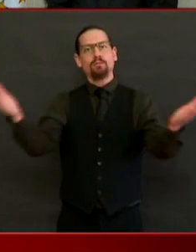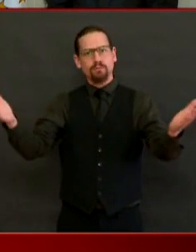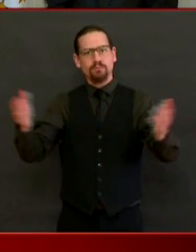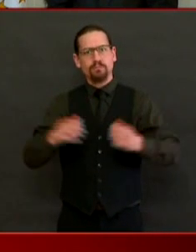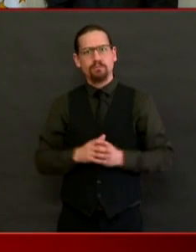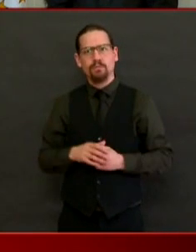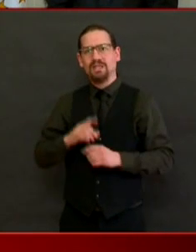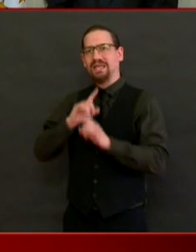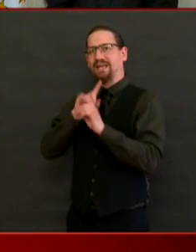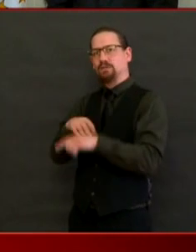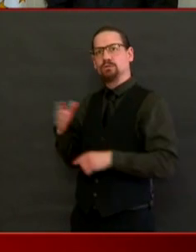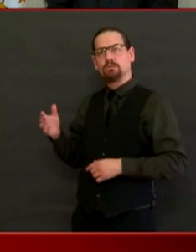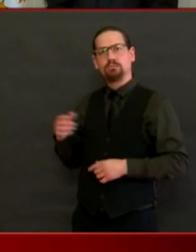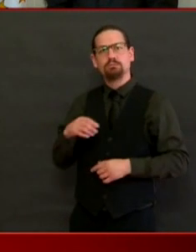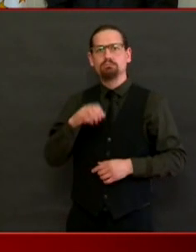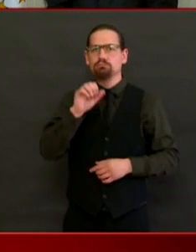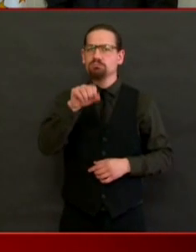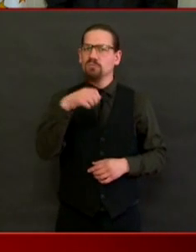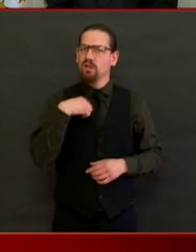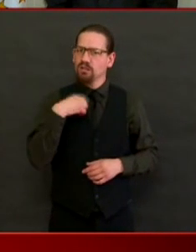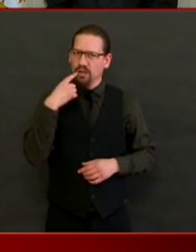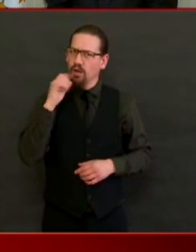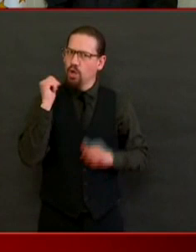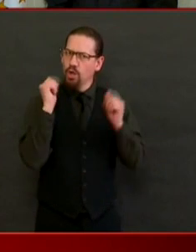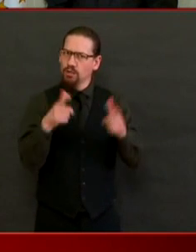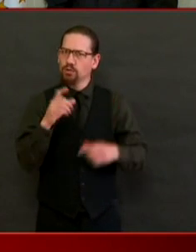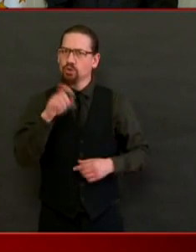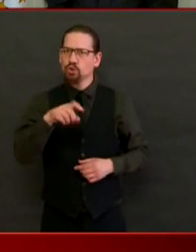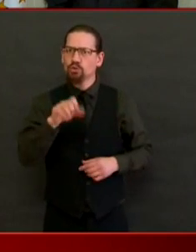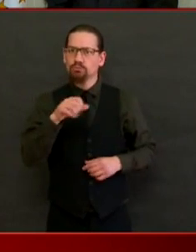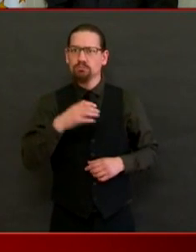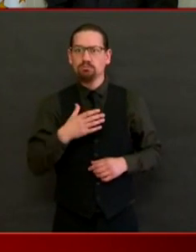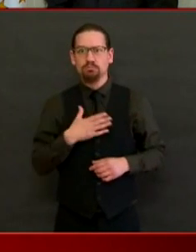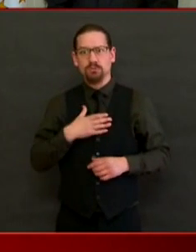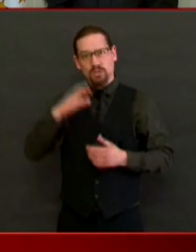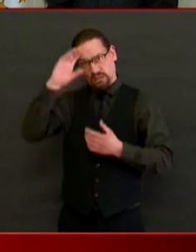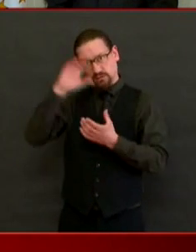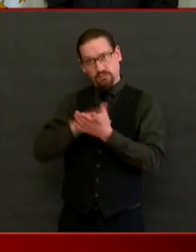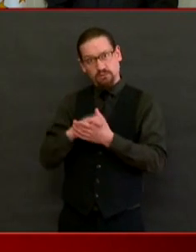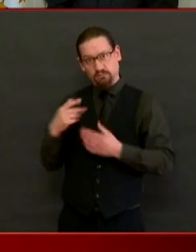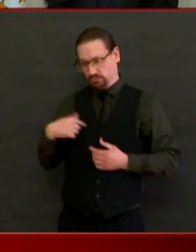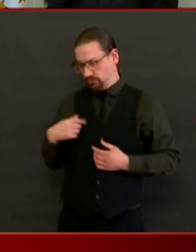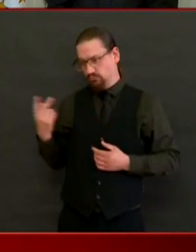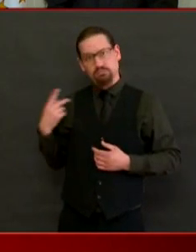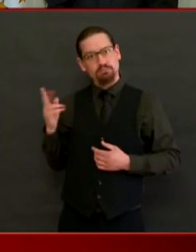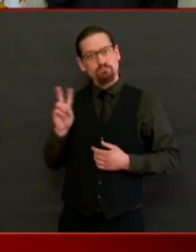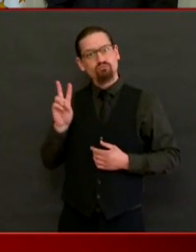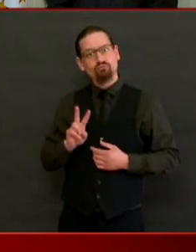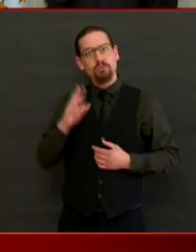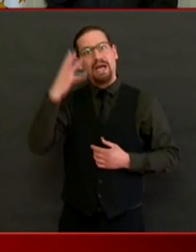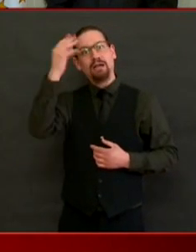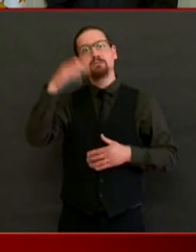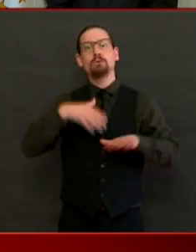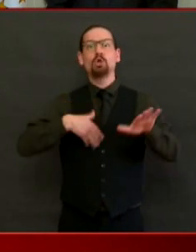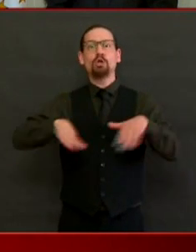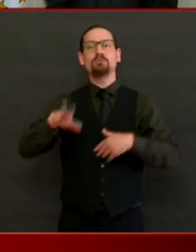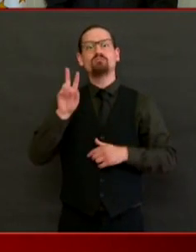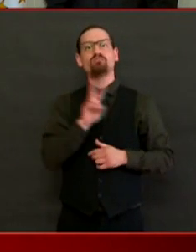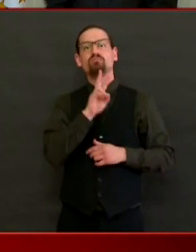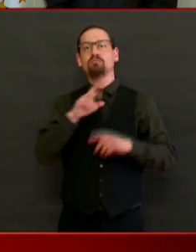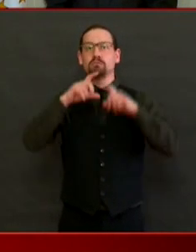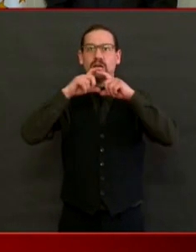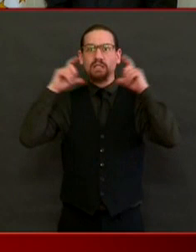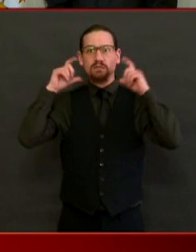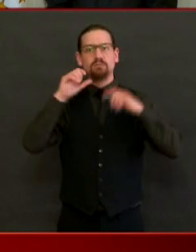had our face coverings. That's what people should be doing. And anecdotally, as I walk around, that's what people are doing. I think some